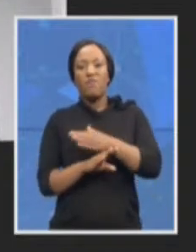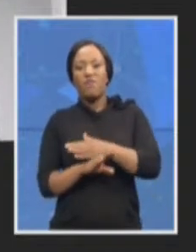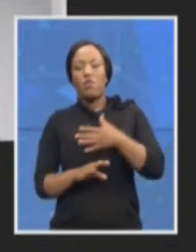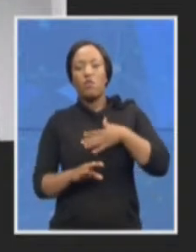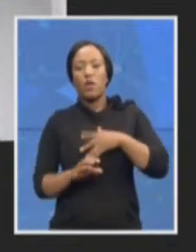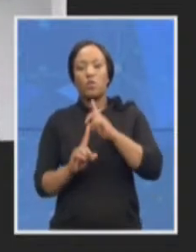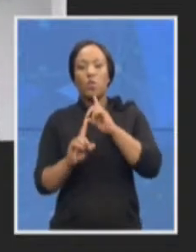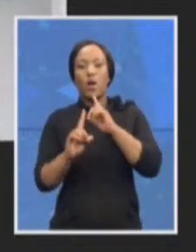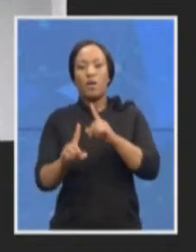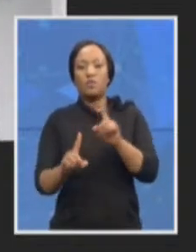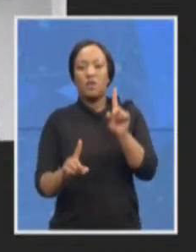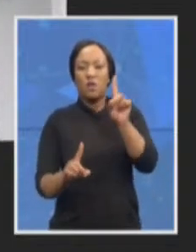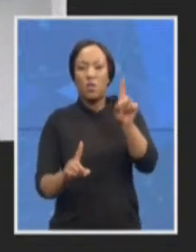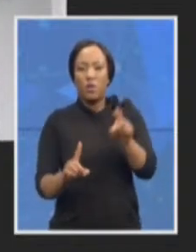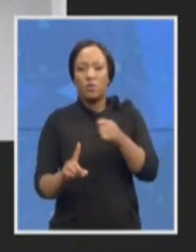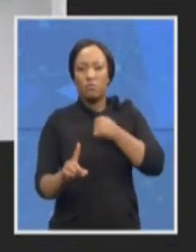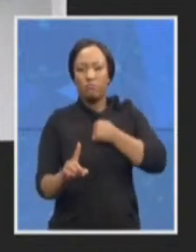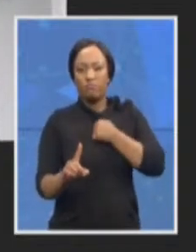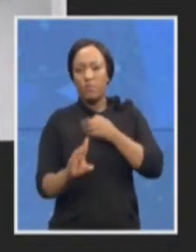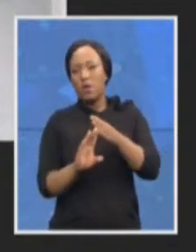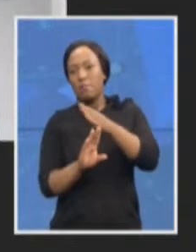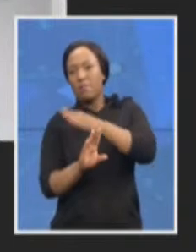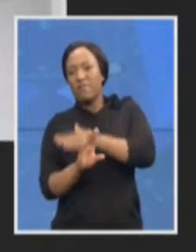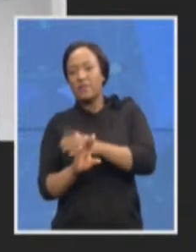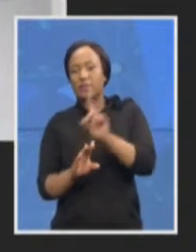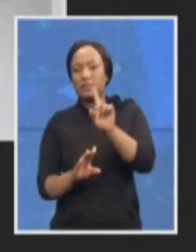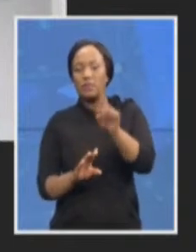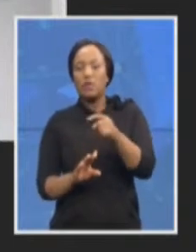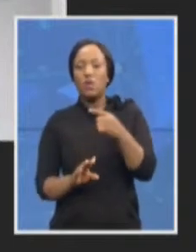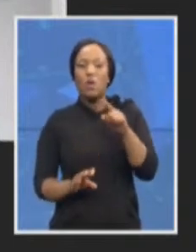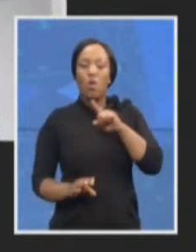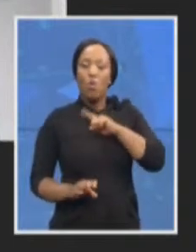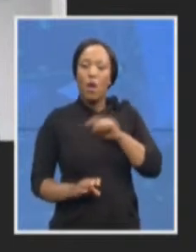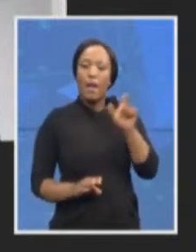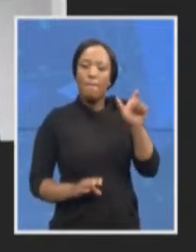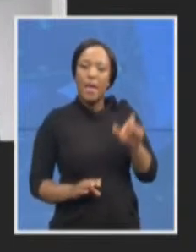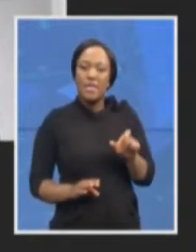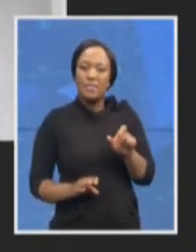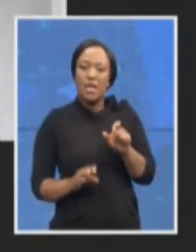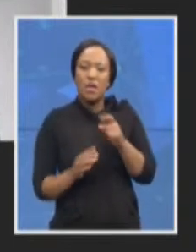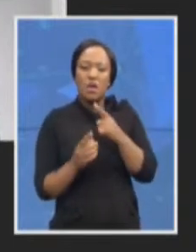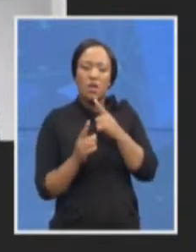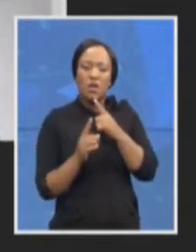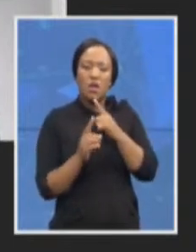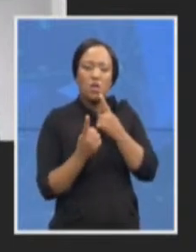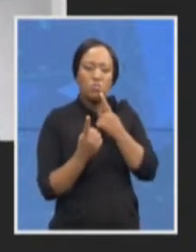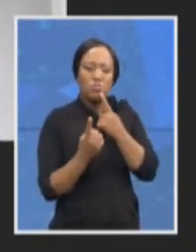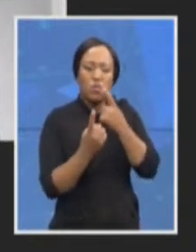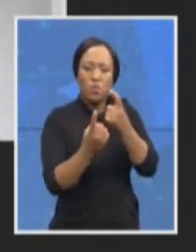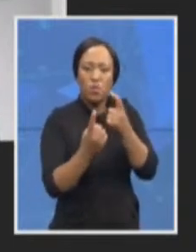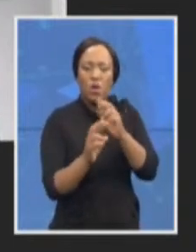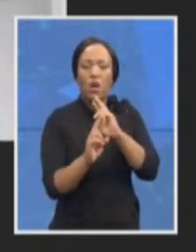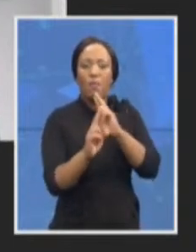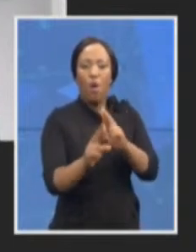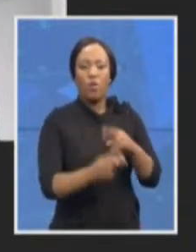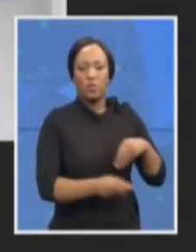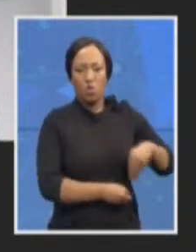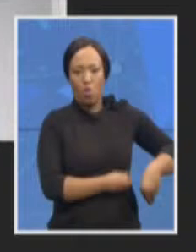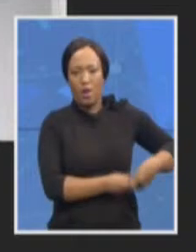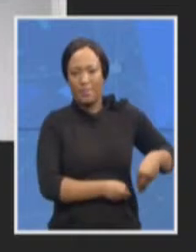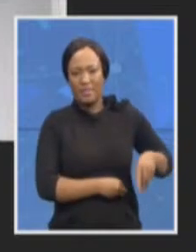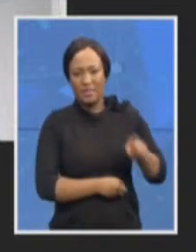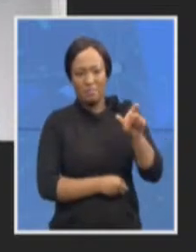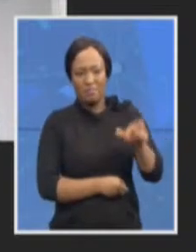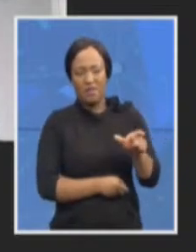whistleblower and the effect it might have on issues and also in the previous round I never wanted you to talk about